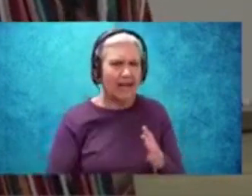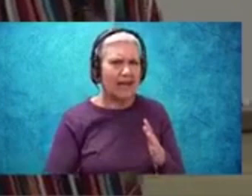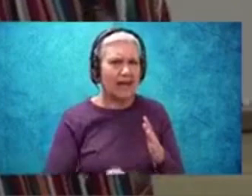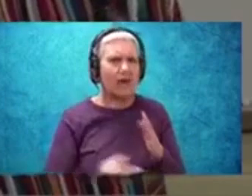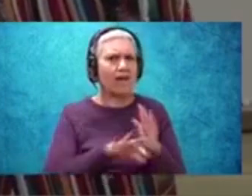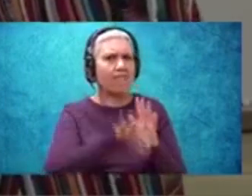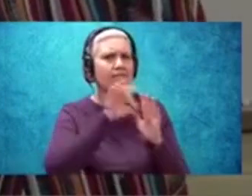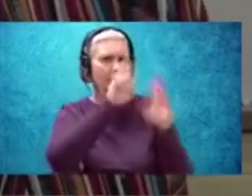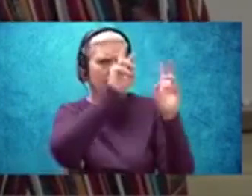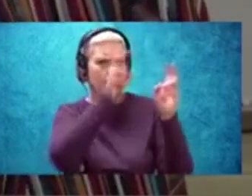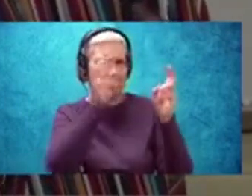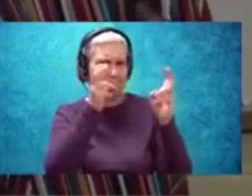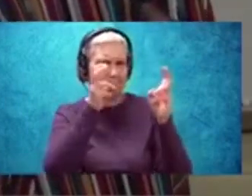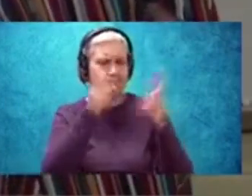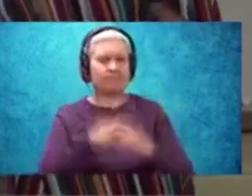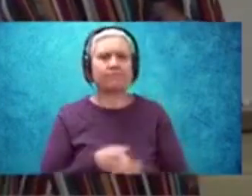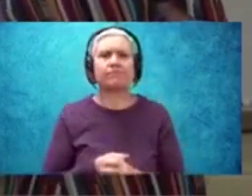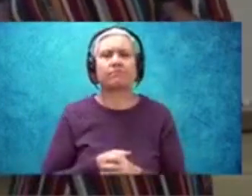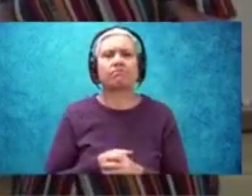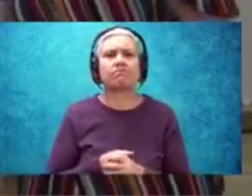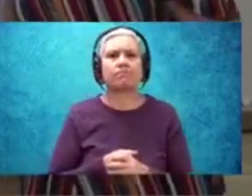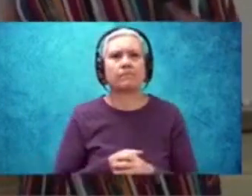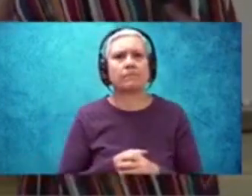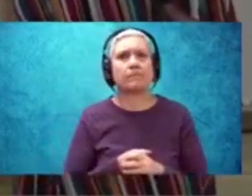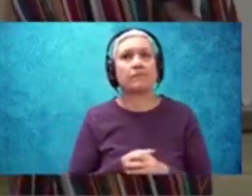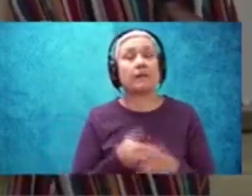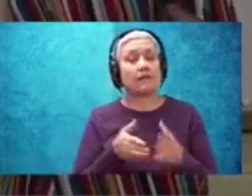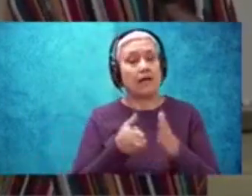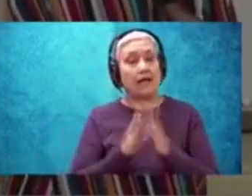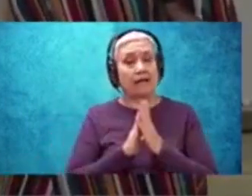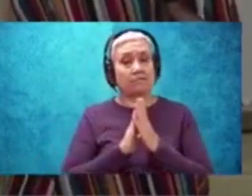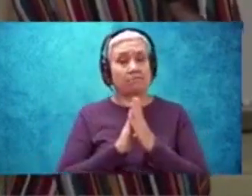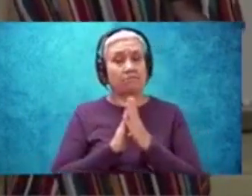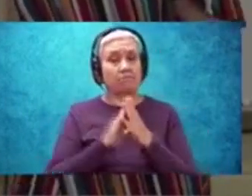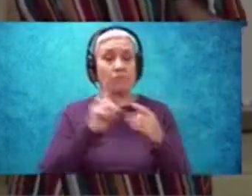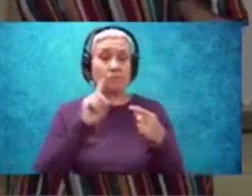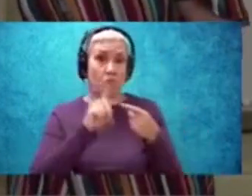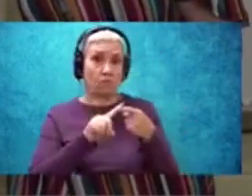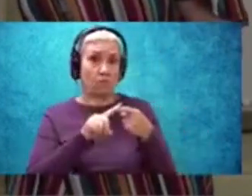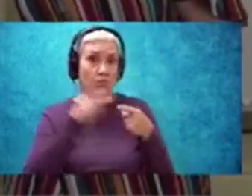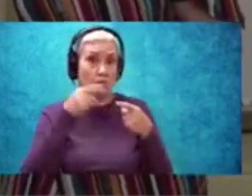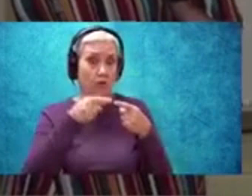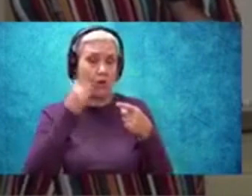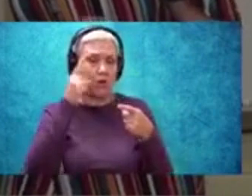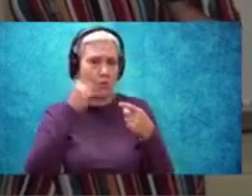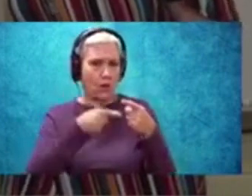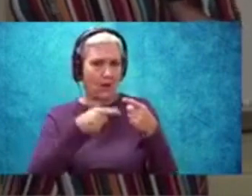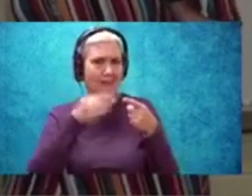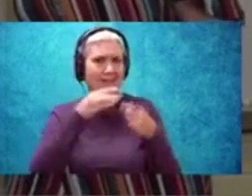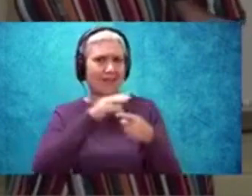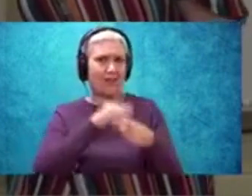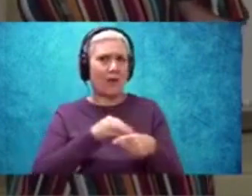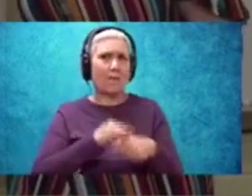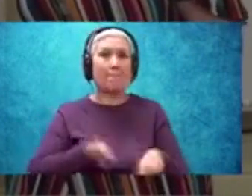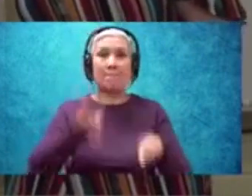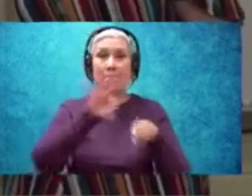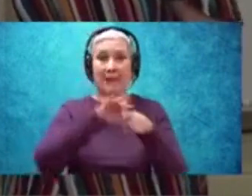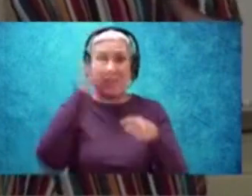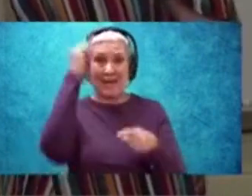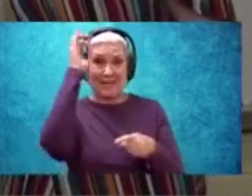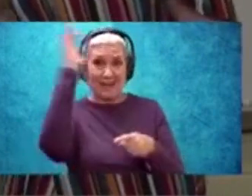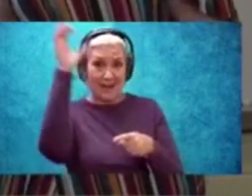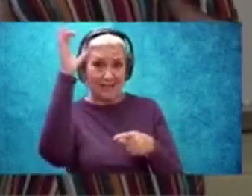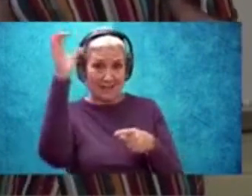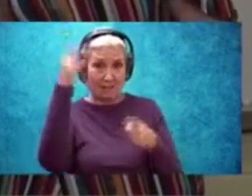theme. So just remember to ask yourself, what is the main concept that the text addresses?